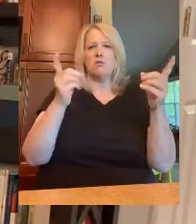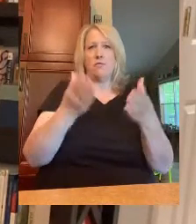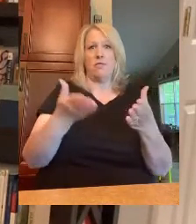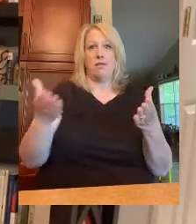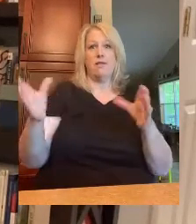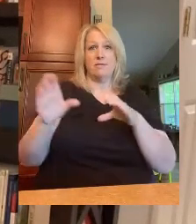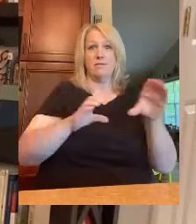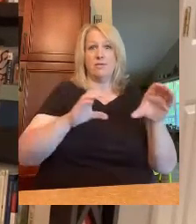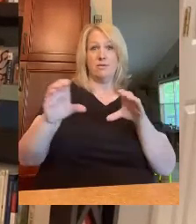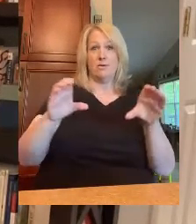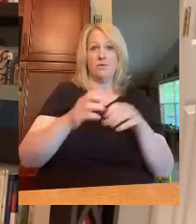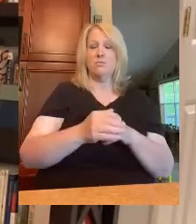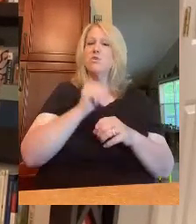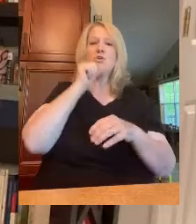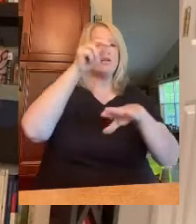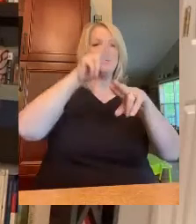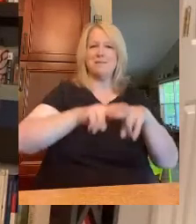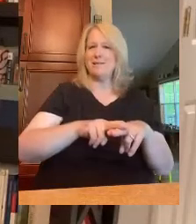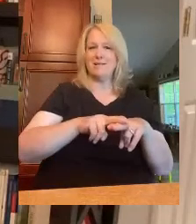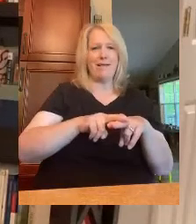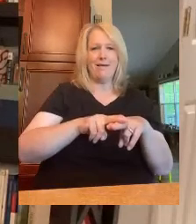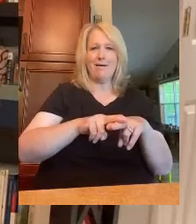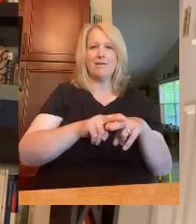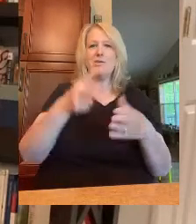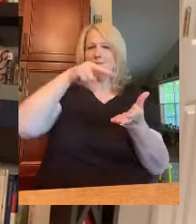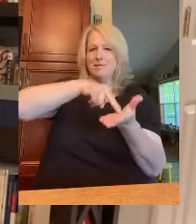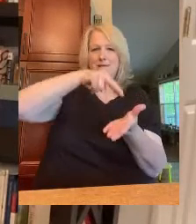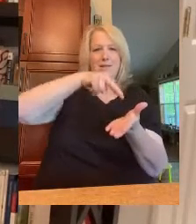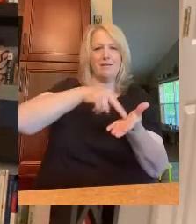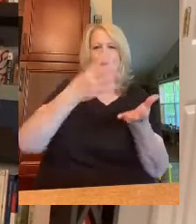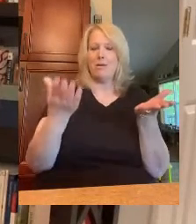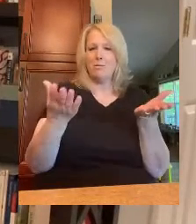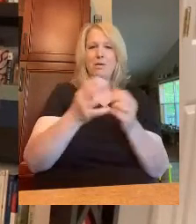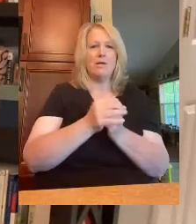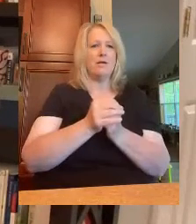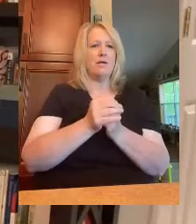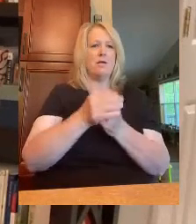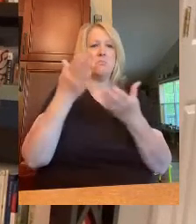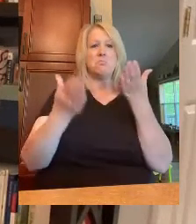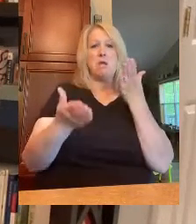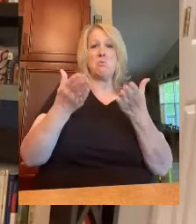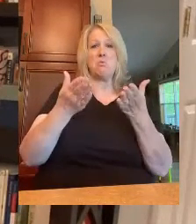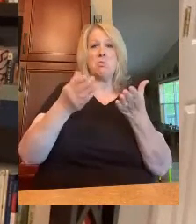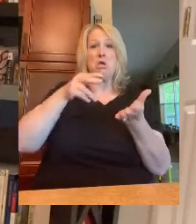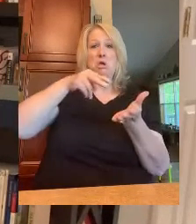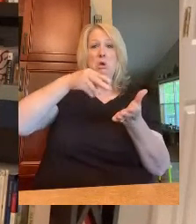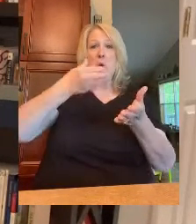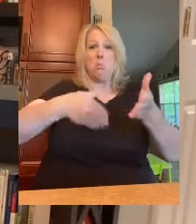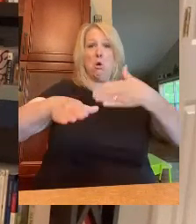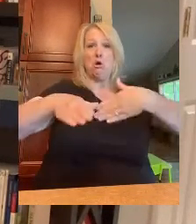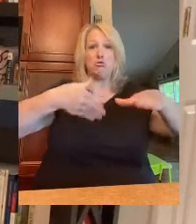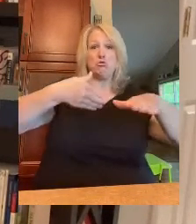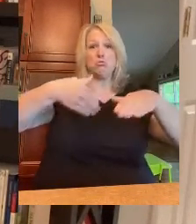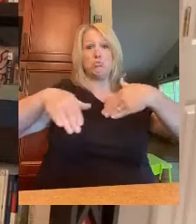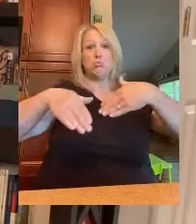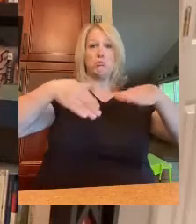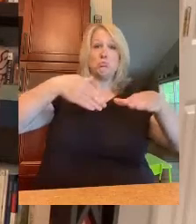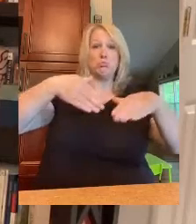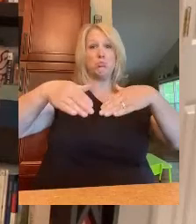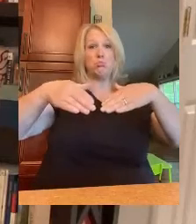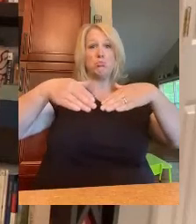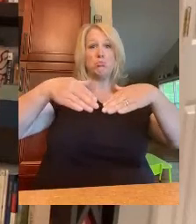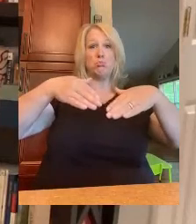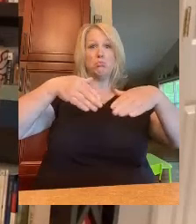different things you can do. And you also don't have to be sitting down to do this. We could do an A section where maybe we march in place